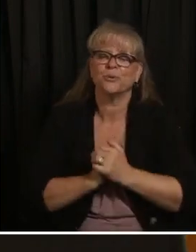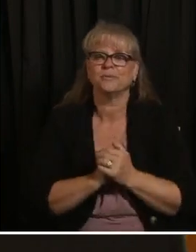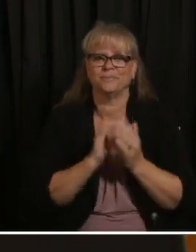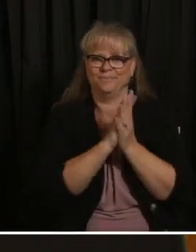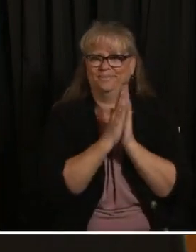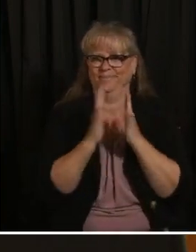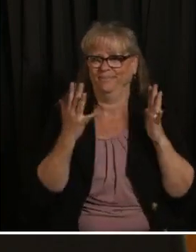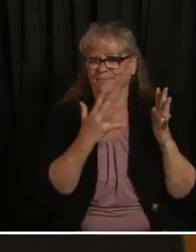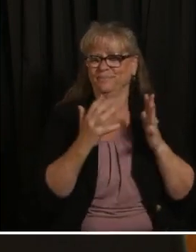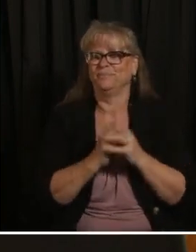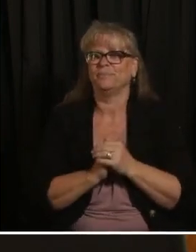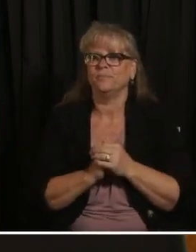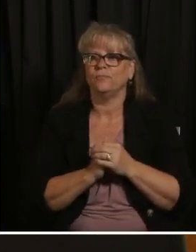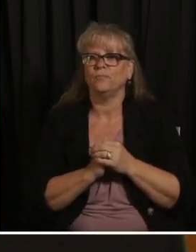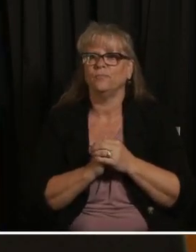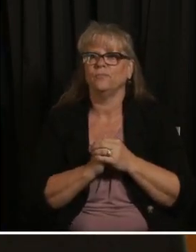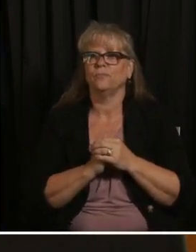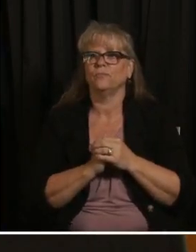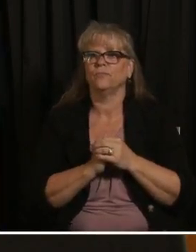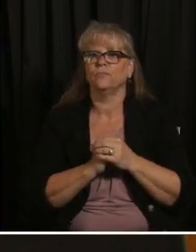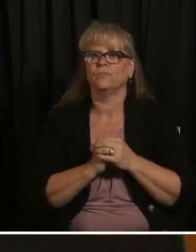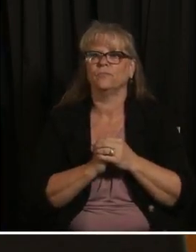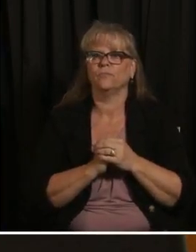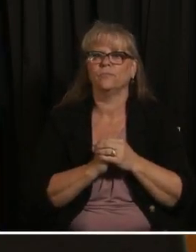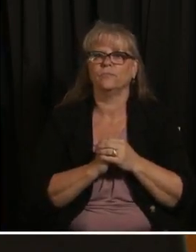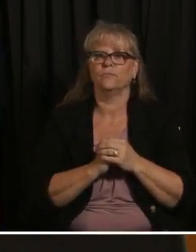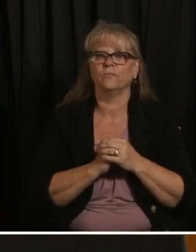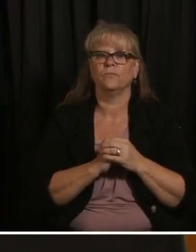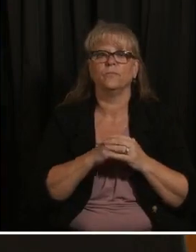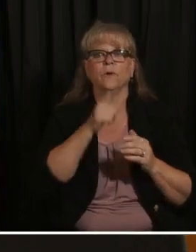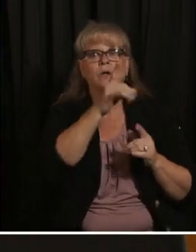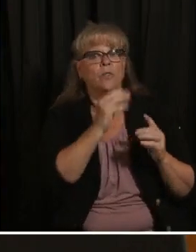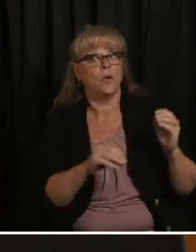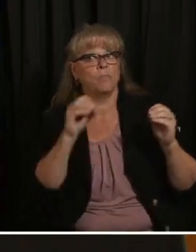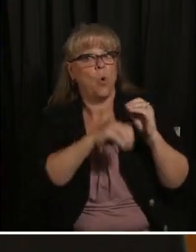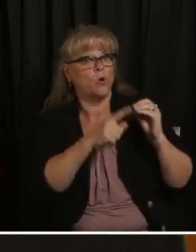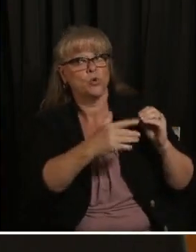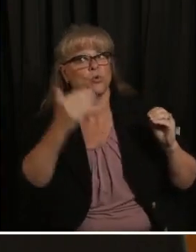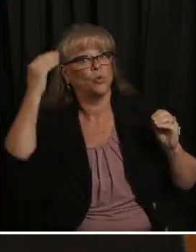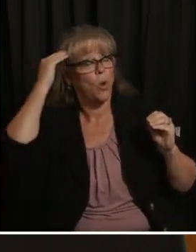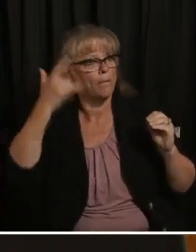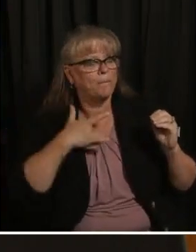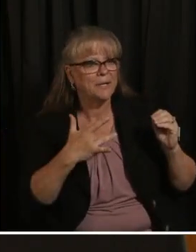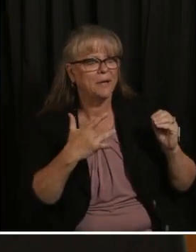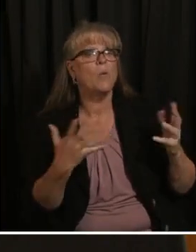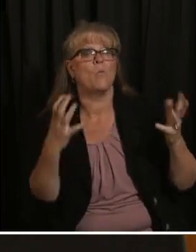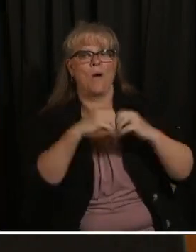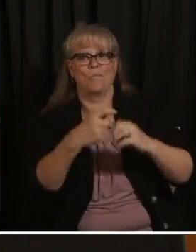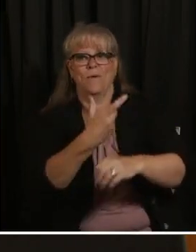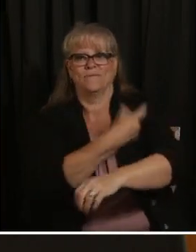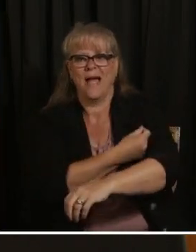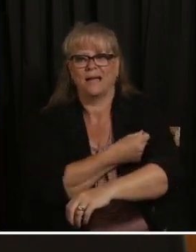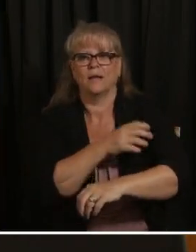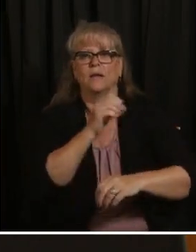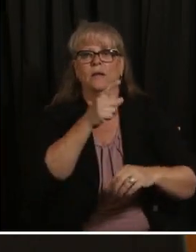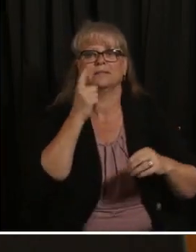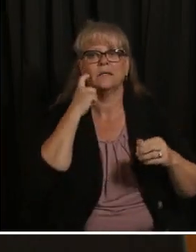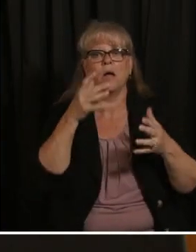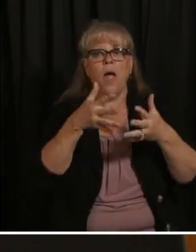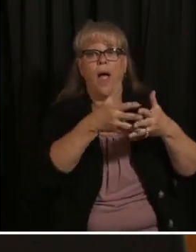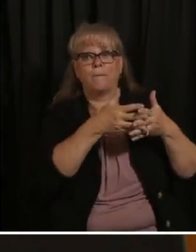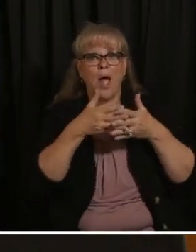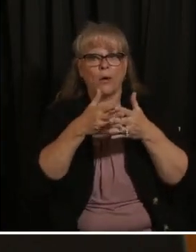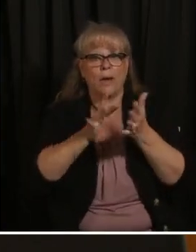and it is true the more you know the more likely you are to get vaccinated there was recently an American Medical Association data that came out that turns out